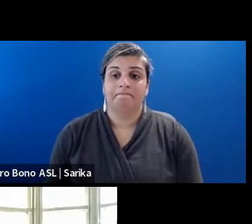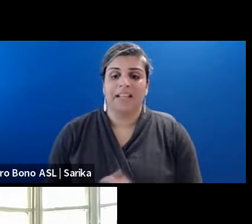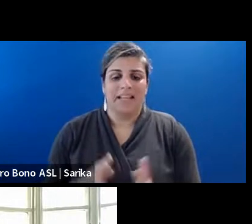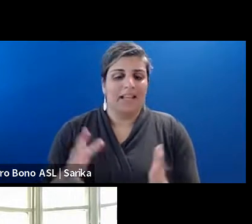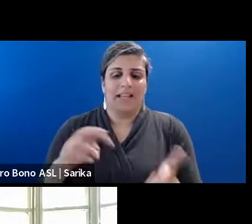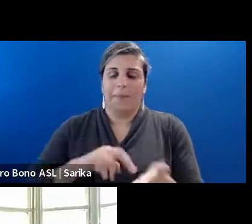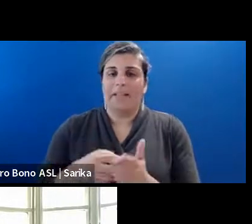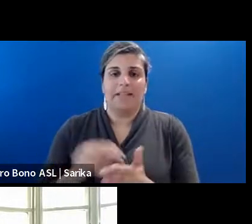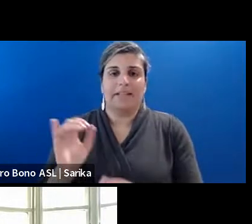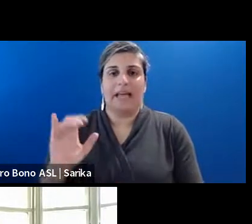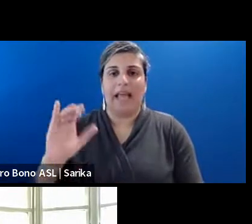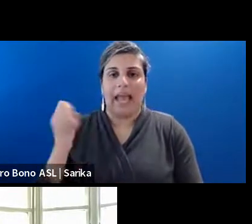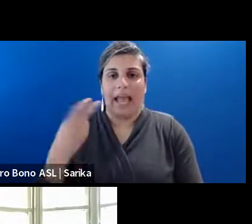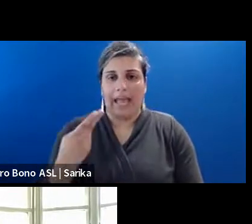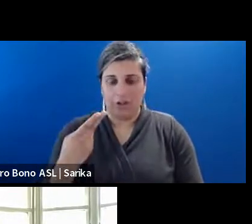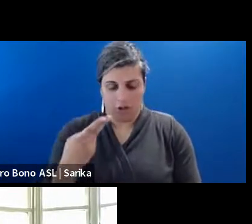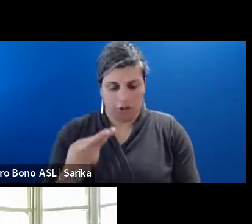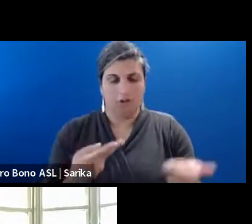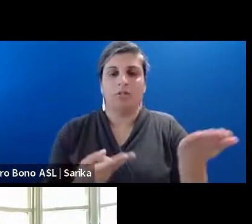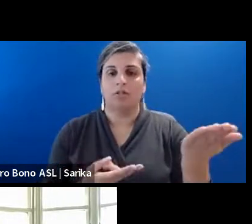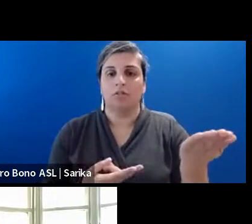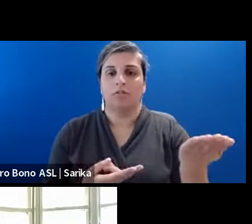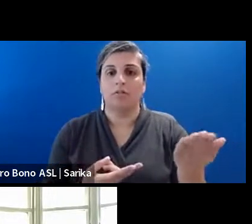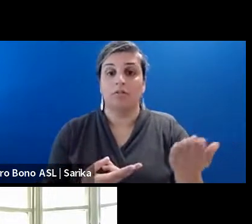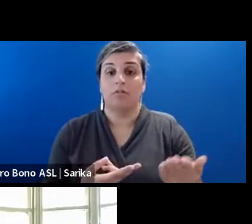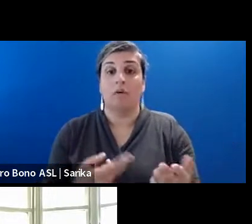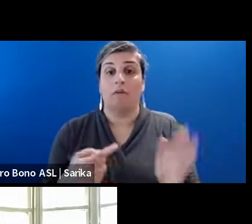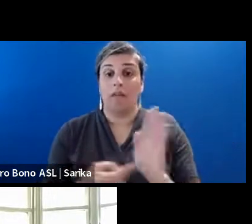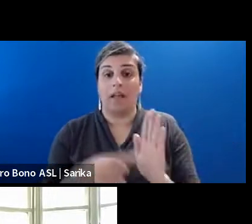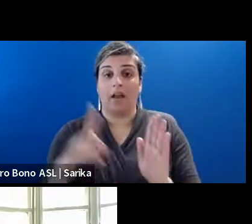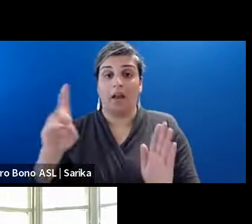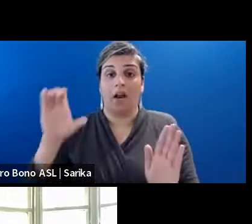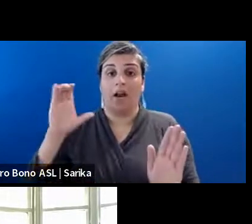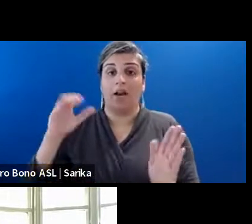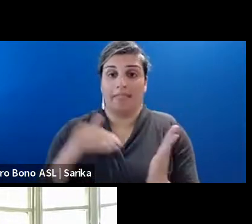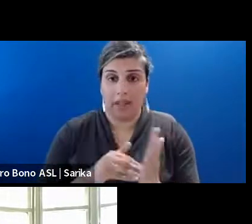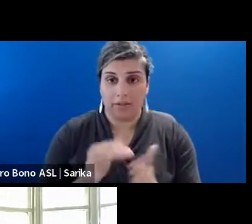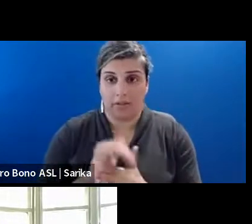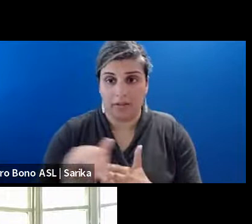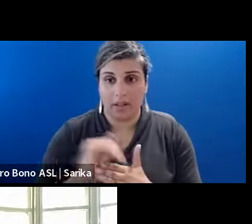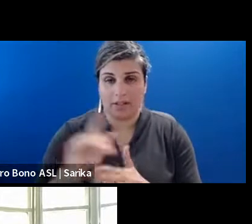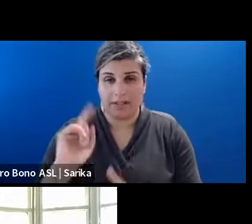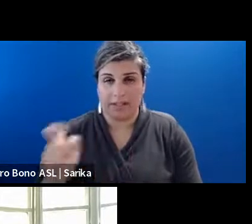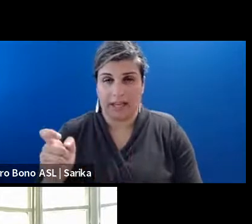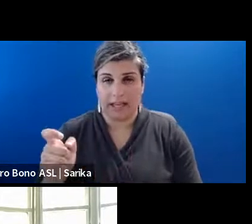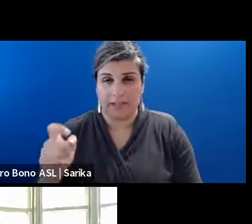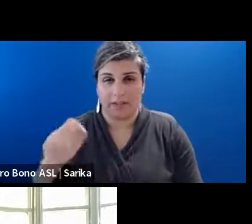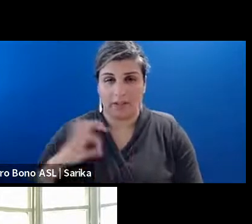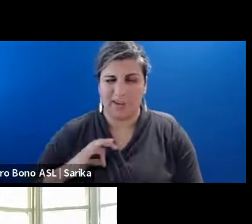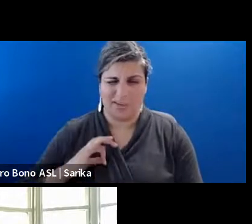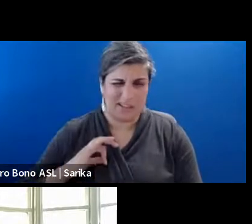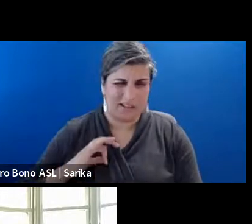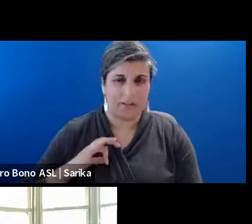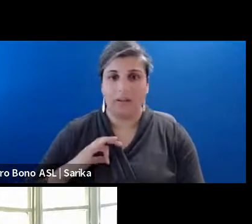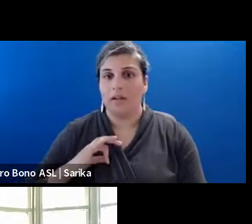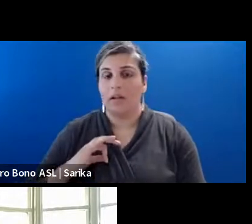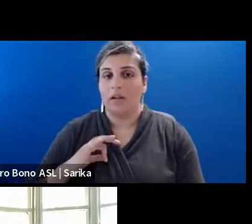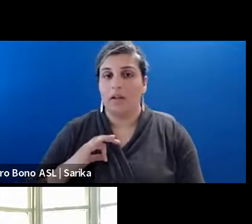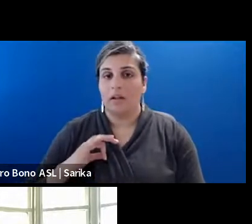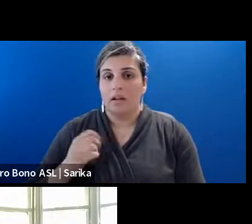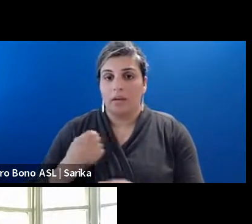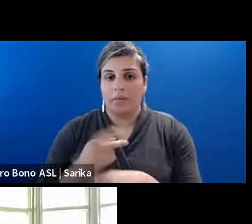hand. Um, so on that hundred thousand dollar, uh, tax credit, um, the, the, the production will